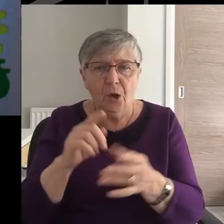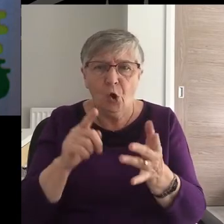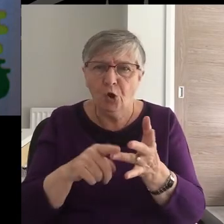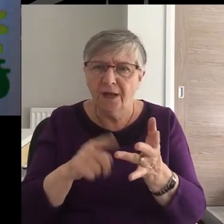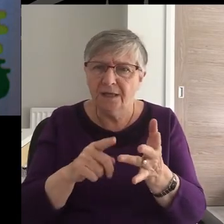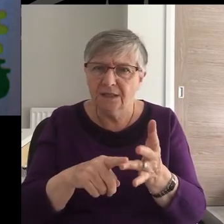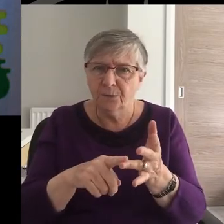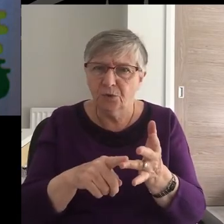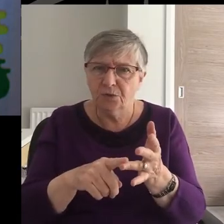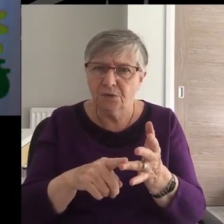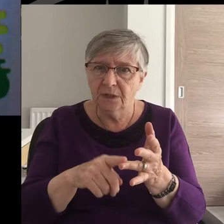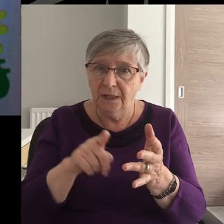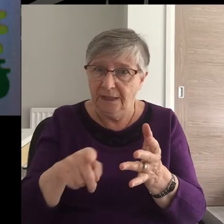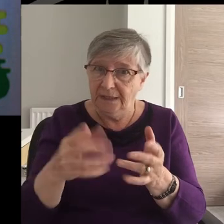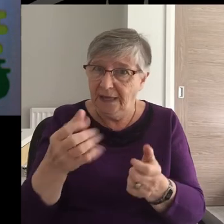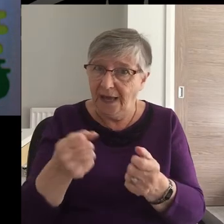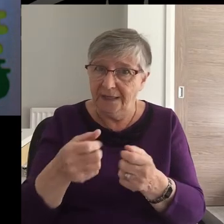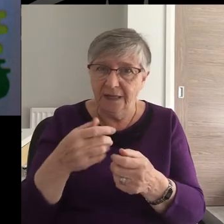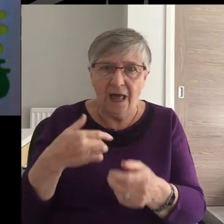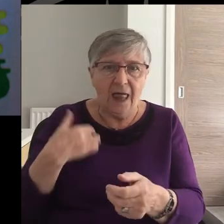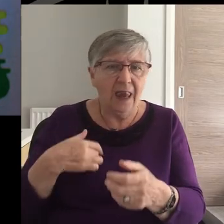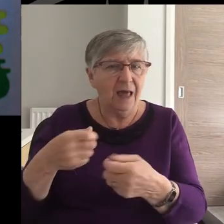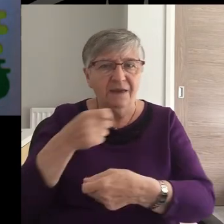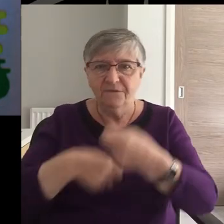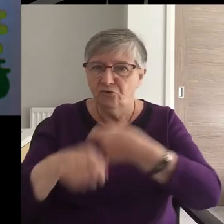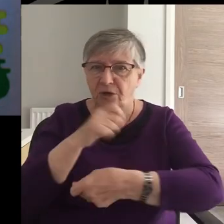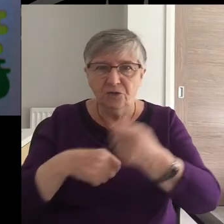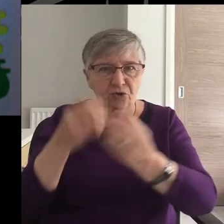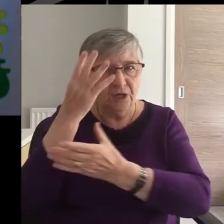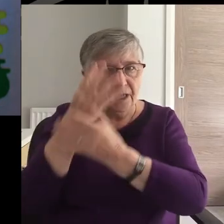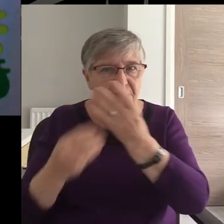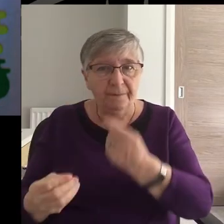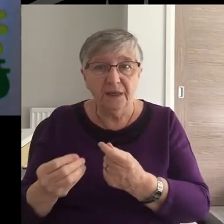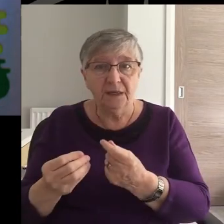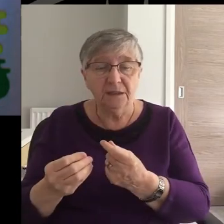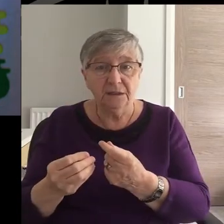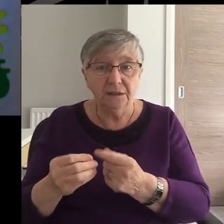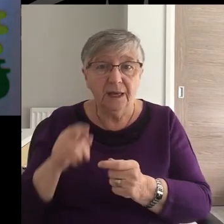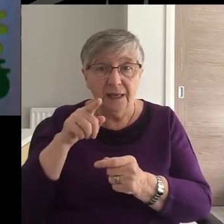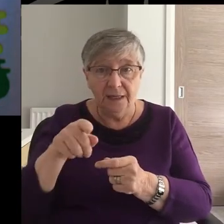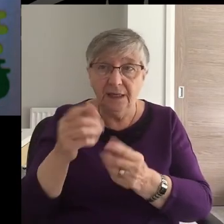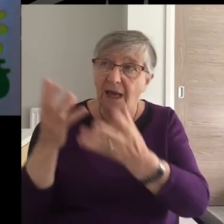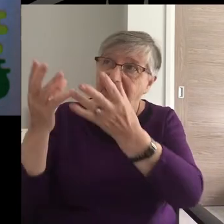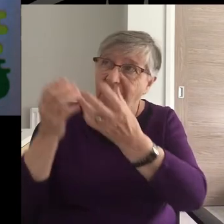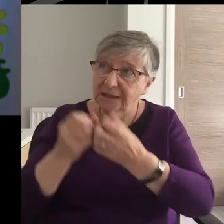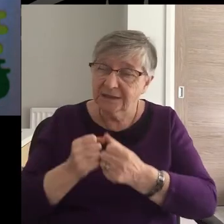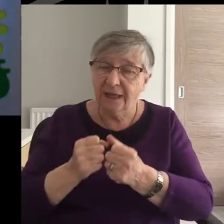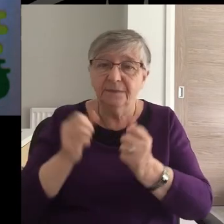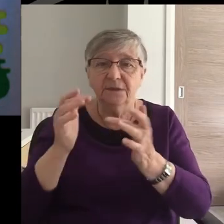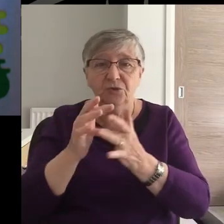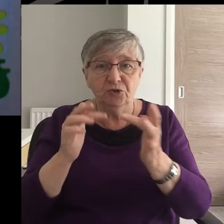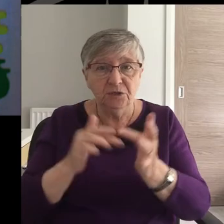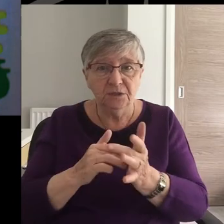Onesimus has had a life-changing experience. He has come to Christ.